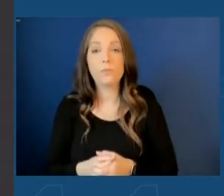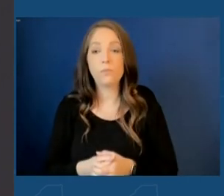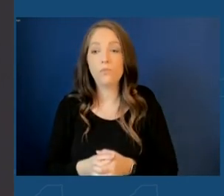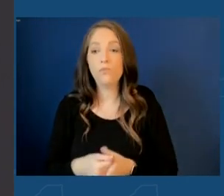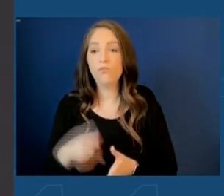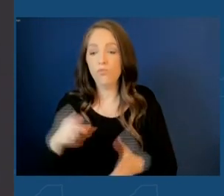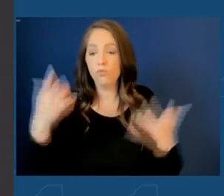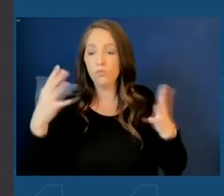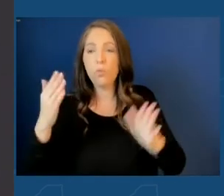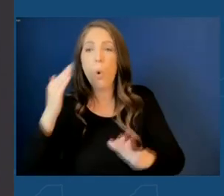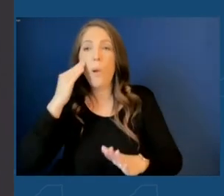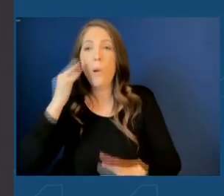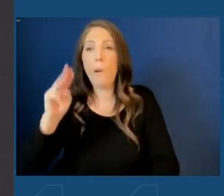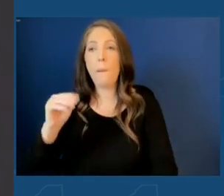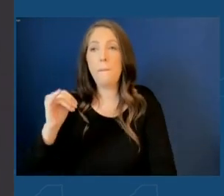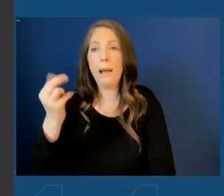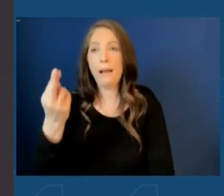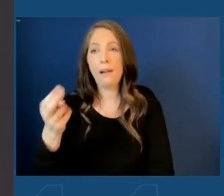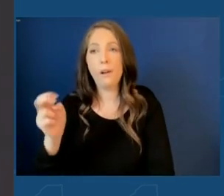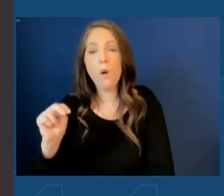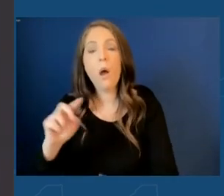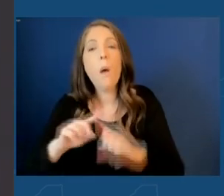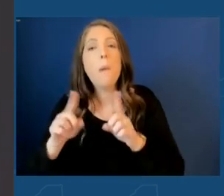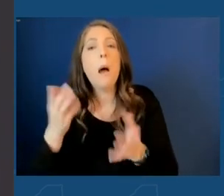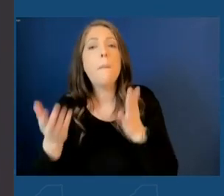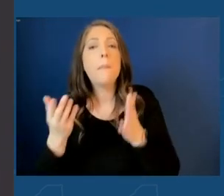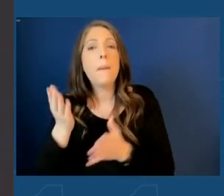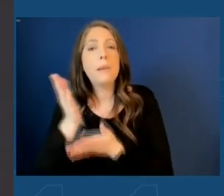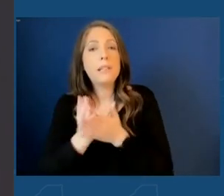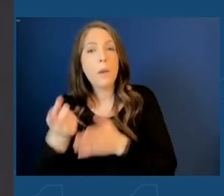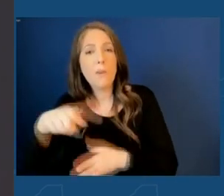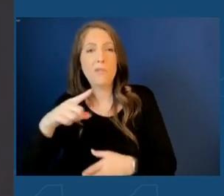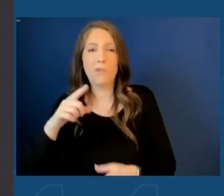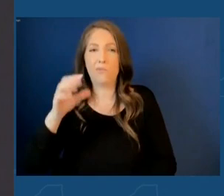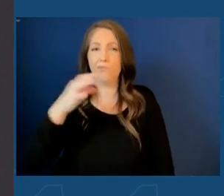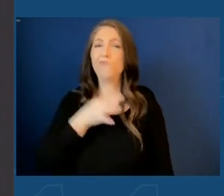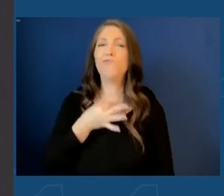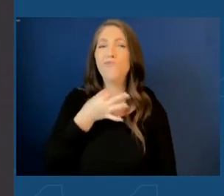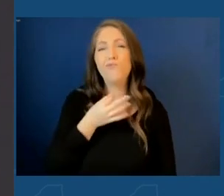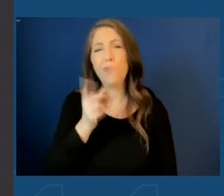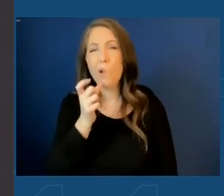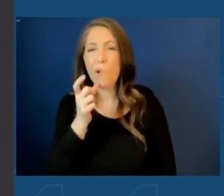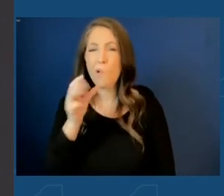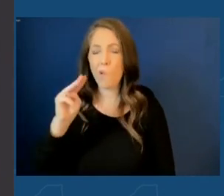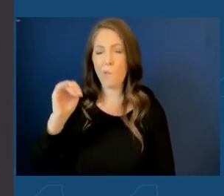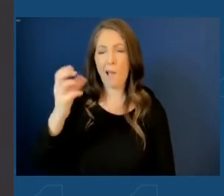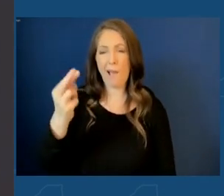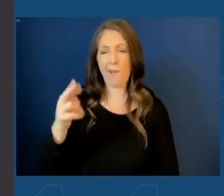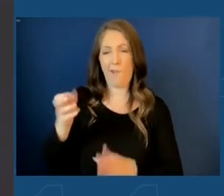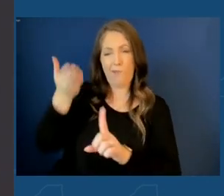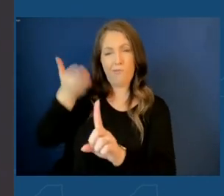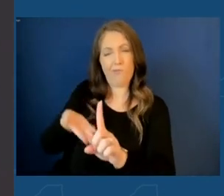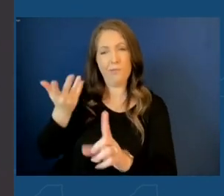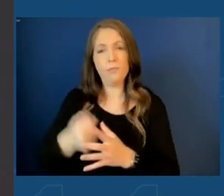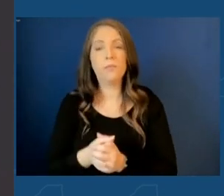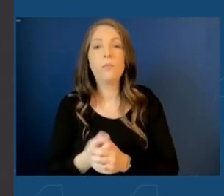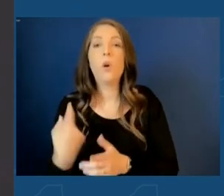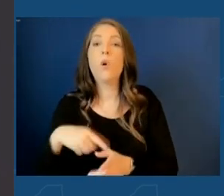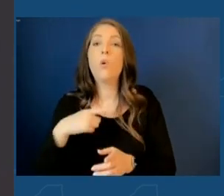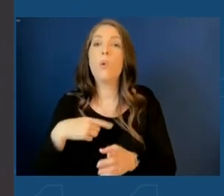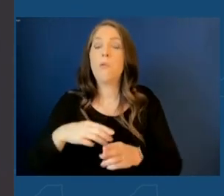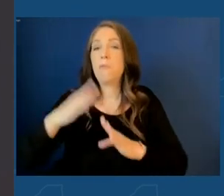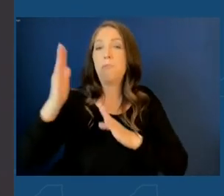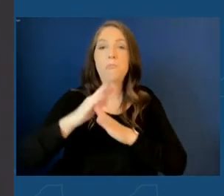you probably know Micron, but some of you may be wondering, who is Micron? We are one of the world's top